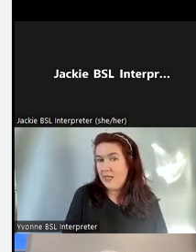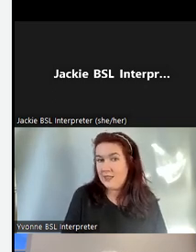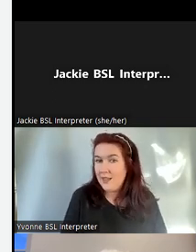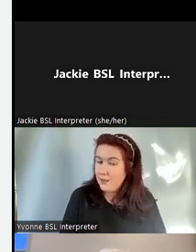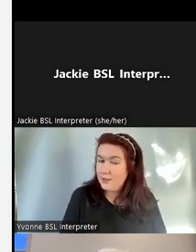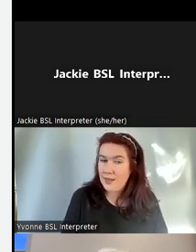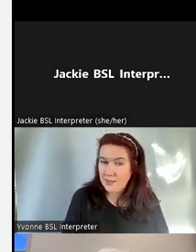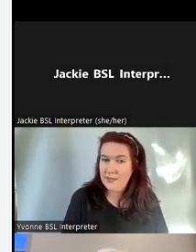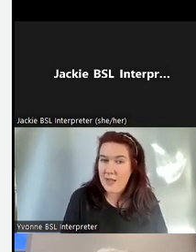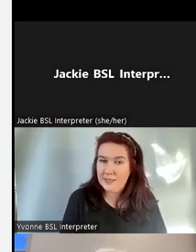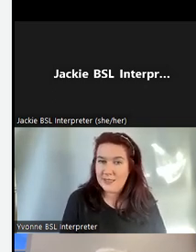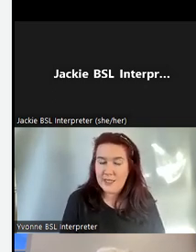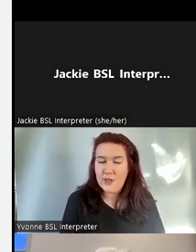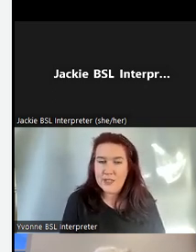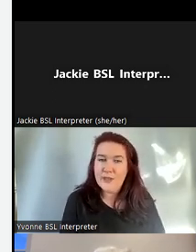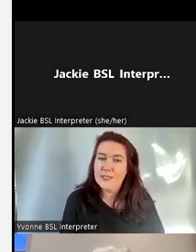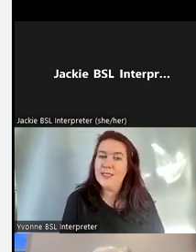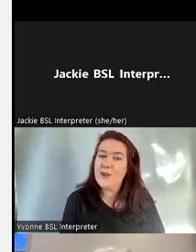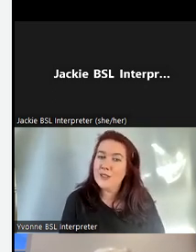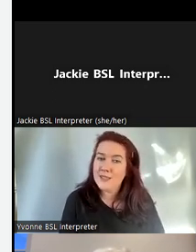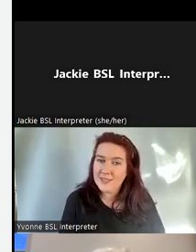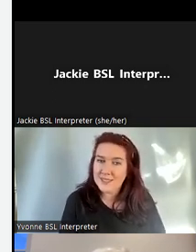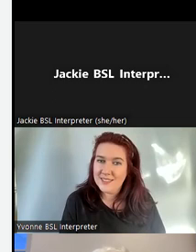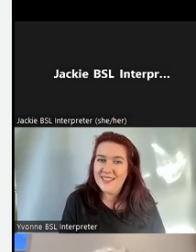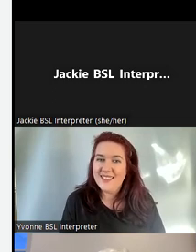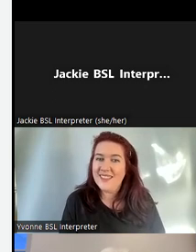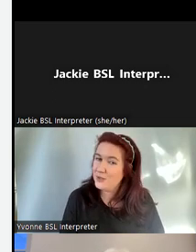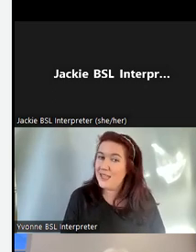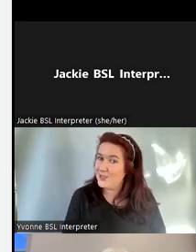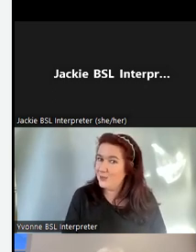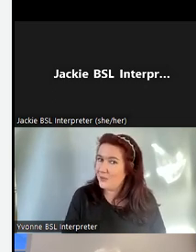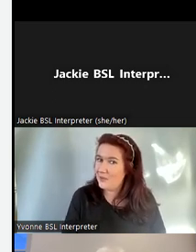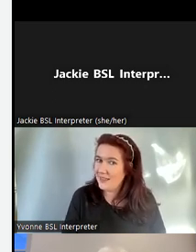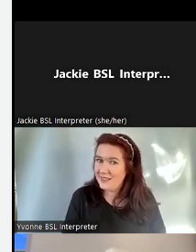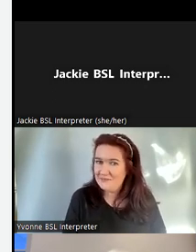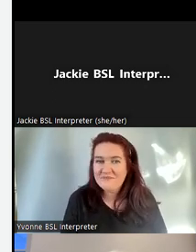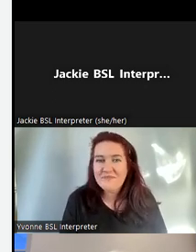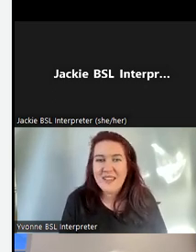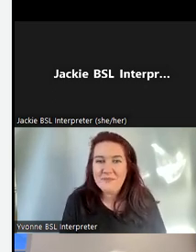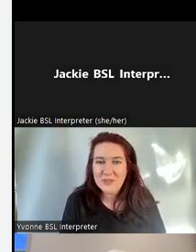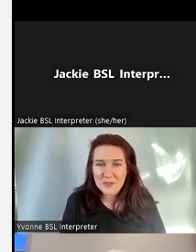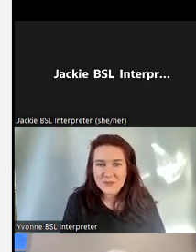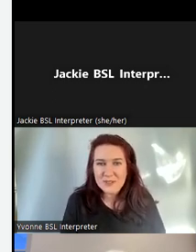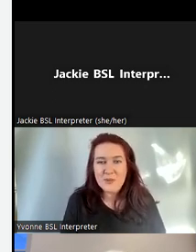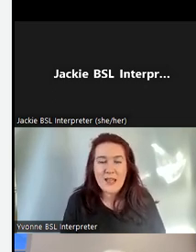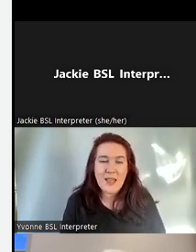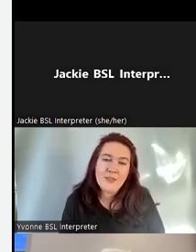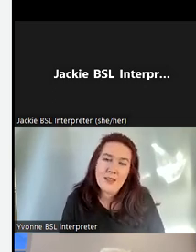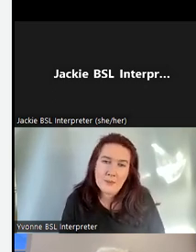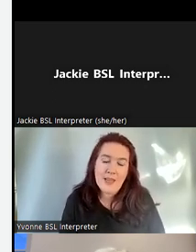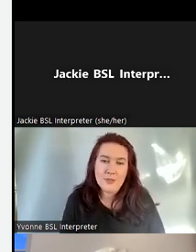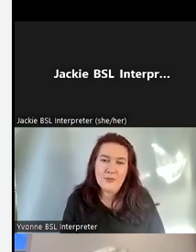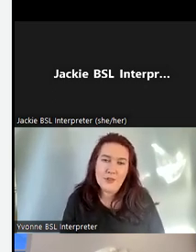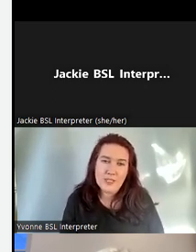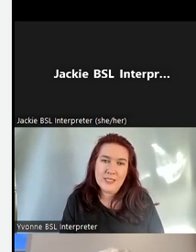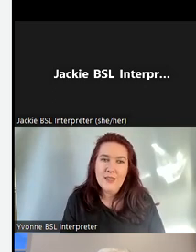to create tartan masks in our Deaf History Scotland tartan they sold quite well too so every